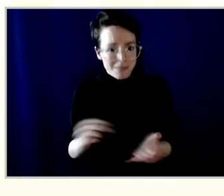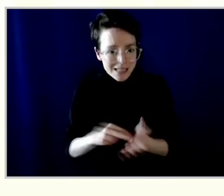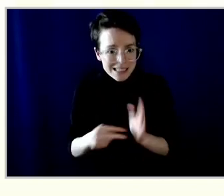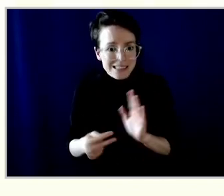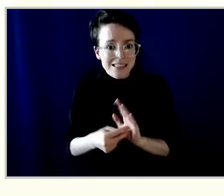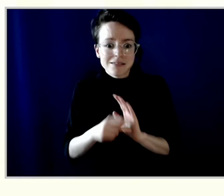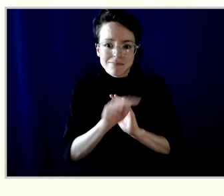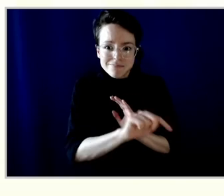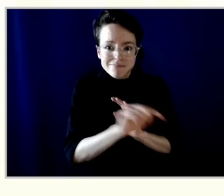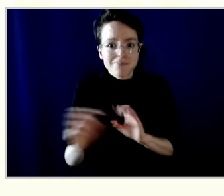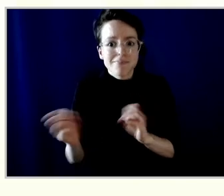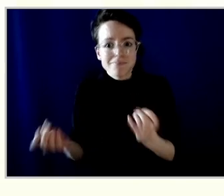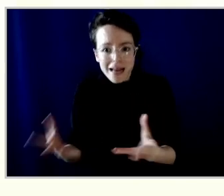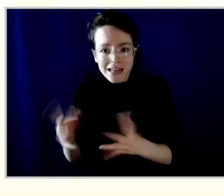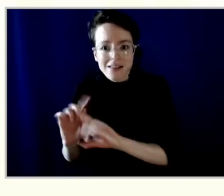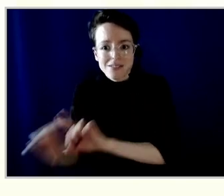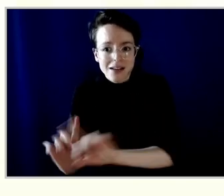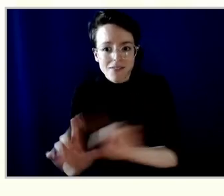Thanks for the question.